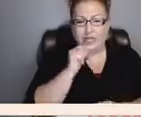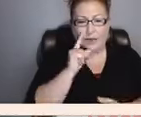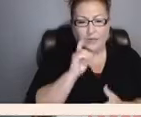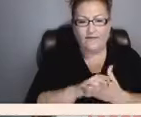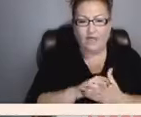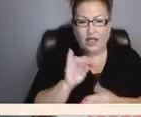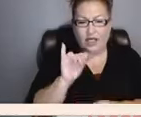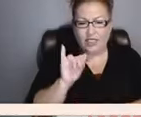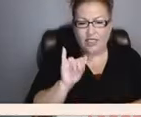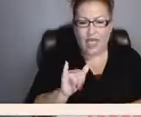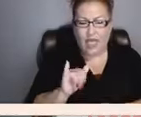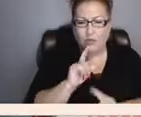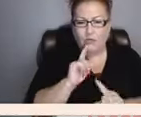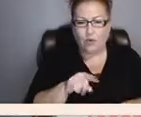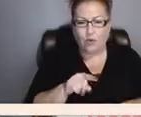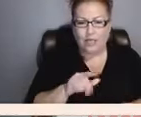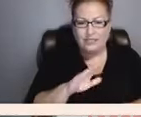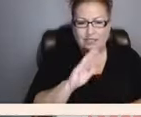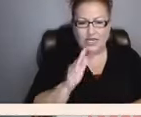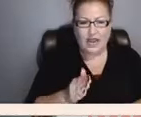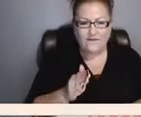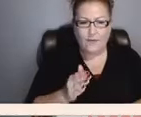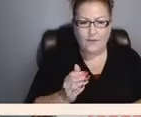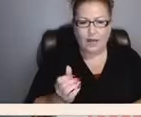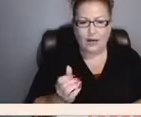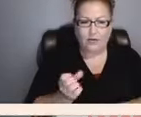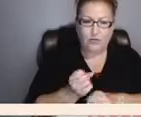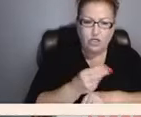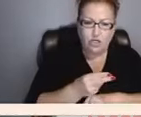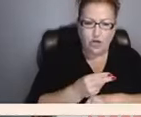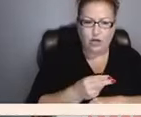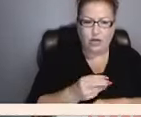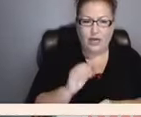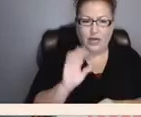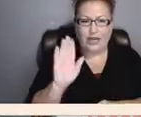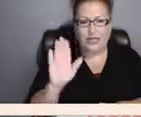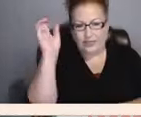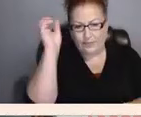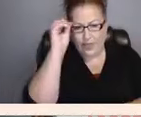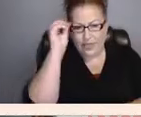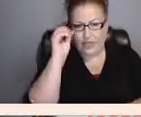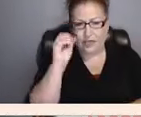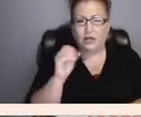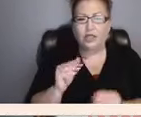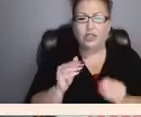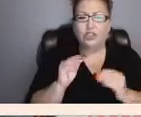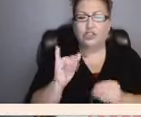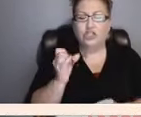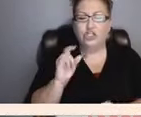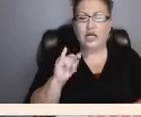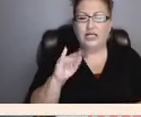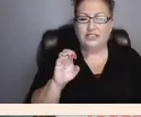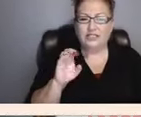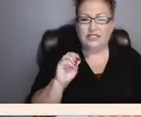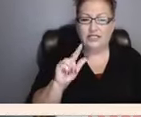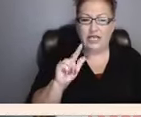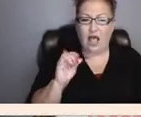never been overturned. In his opinion, Justice Oliver Wendell Holmes writes,